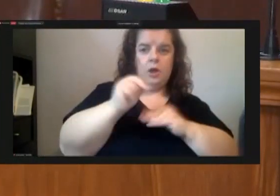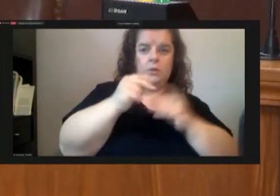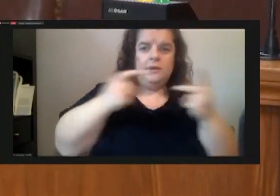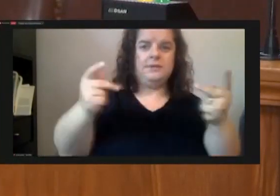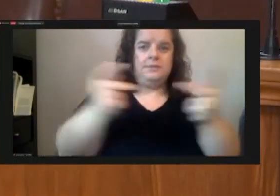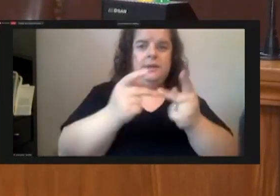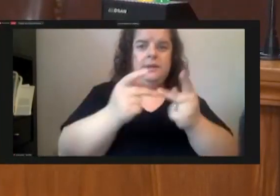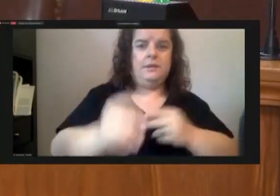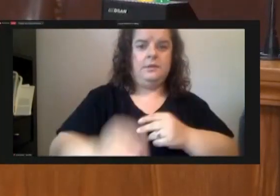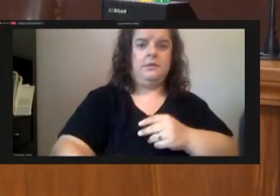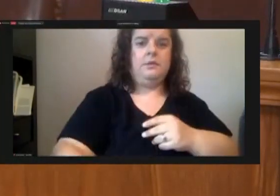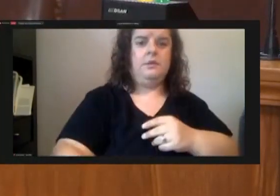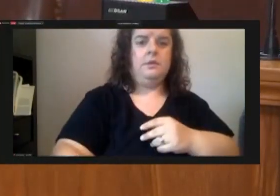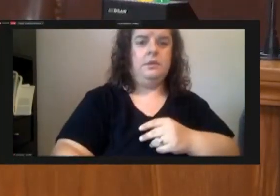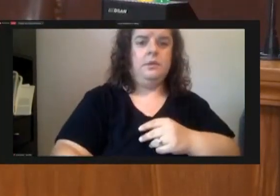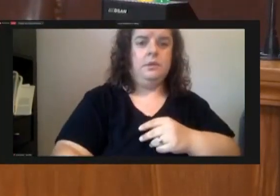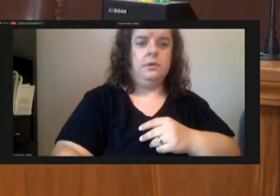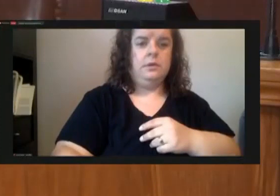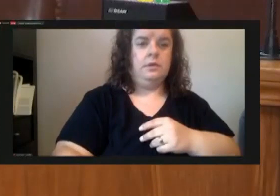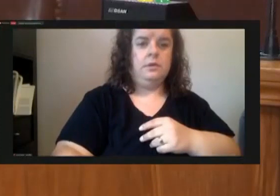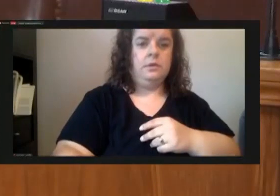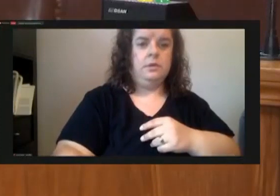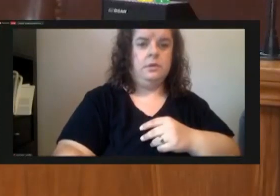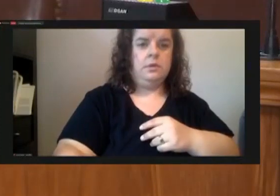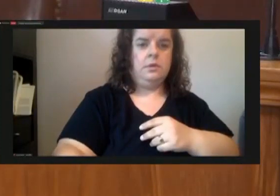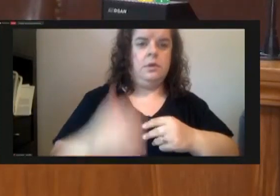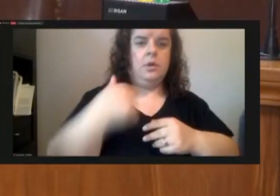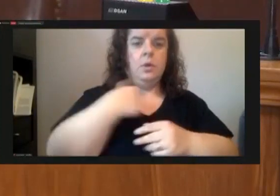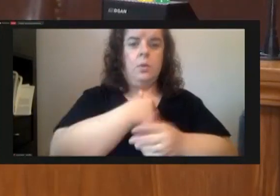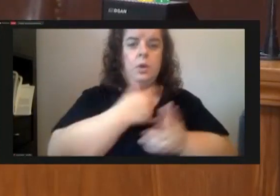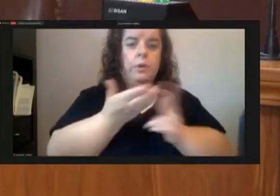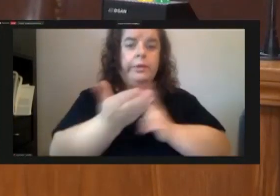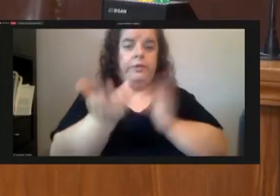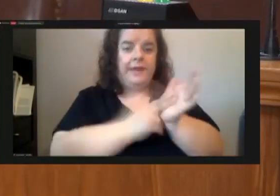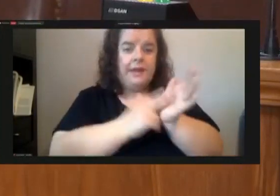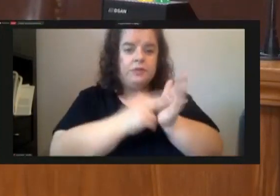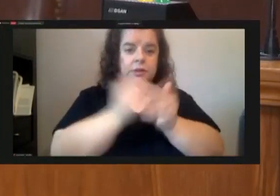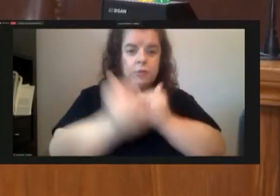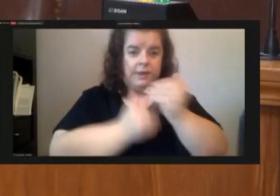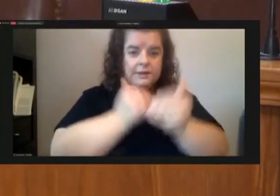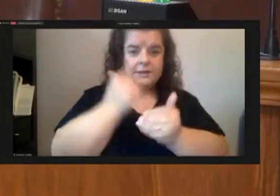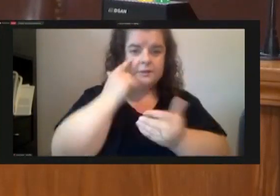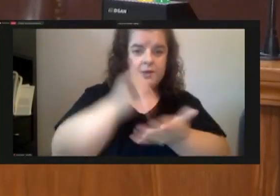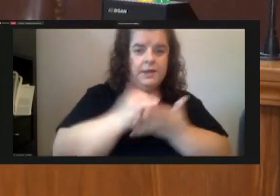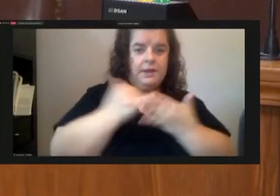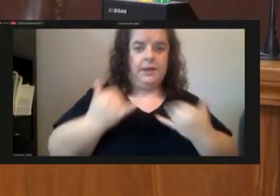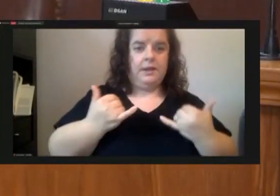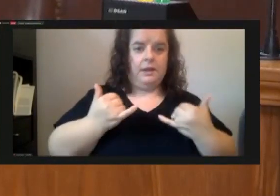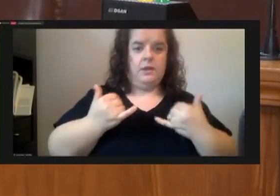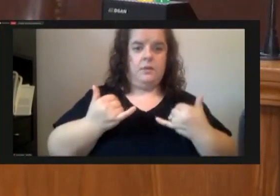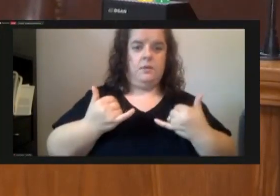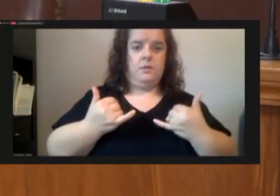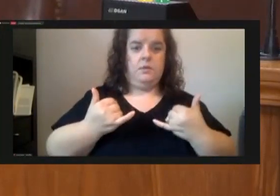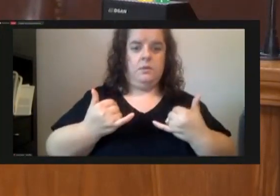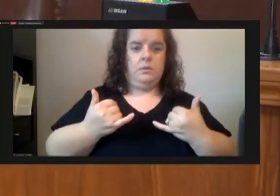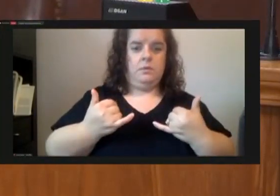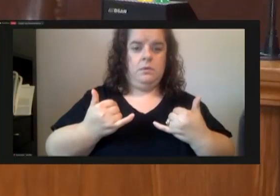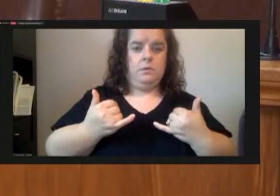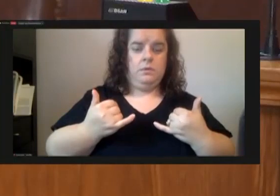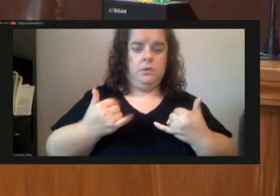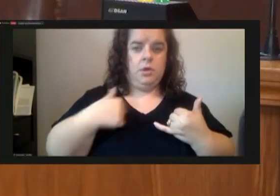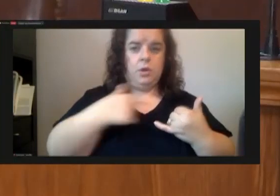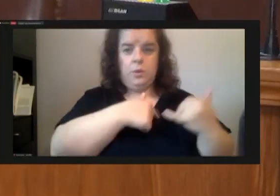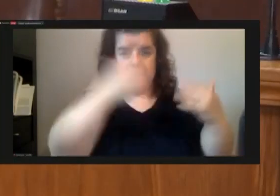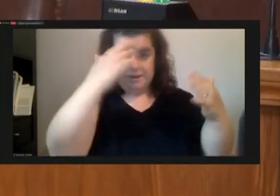space in the building um so we're going through that contracting process now um you know we expect that to be